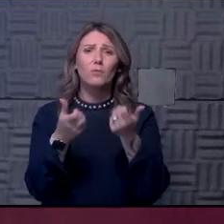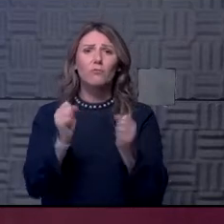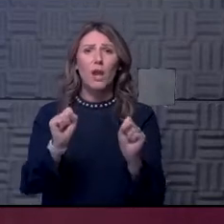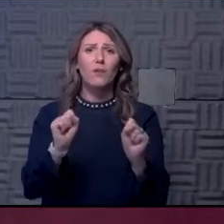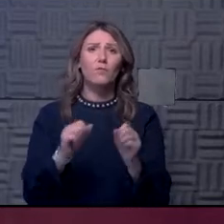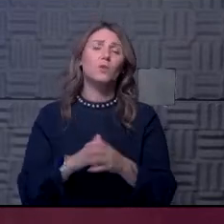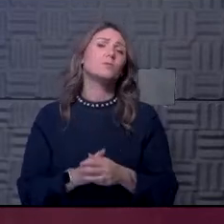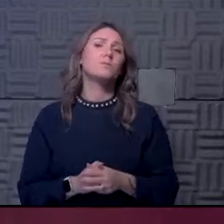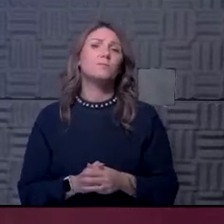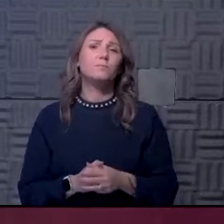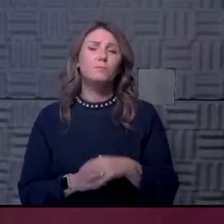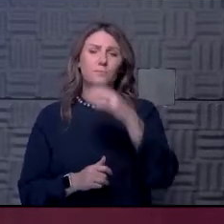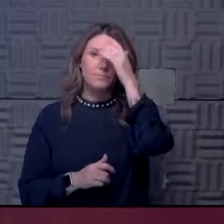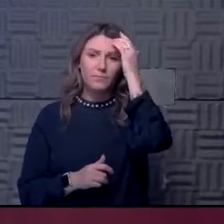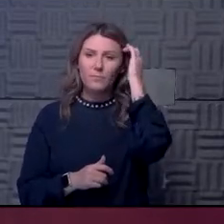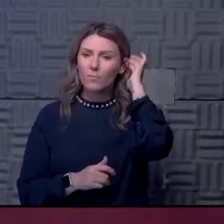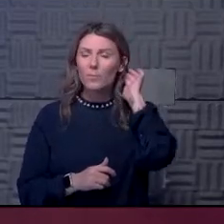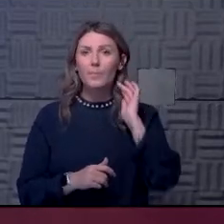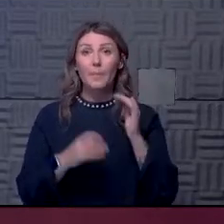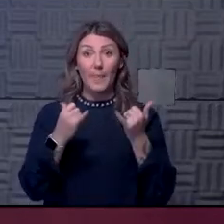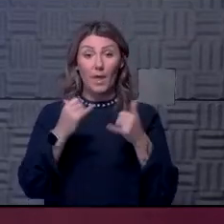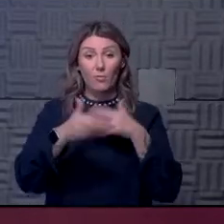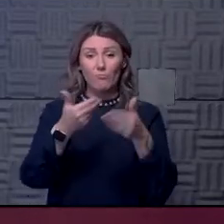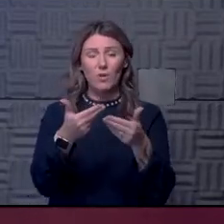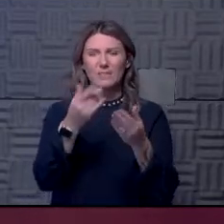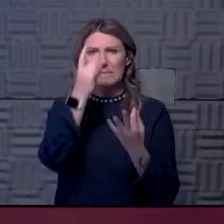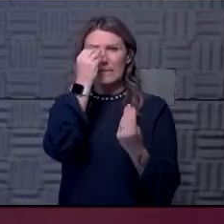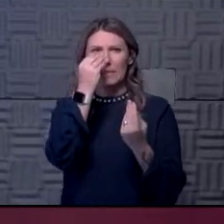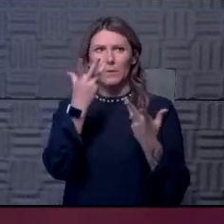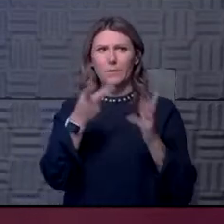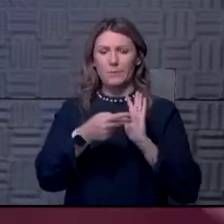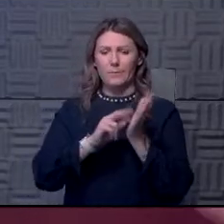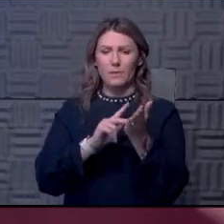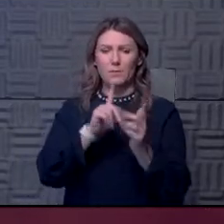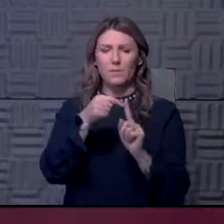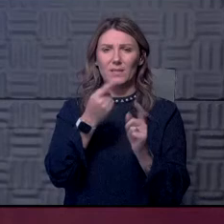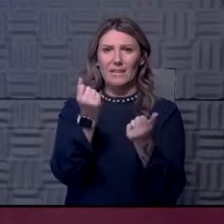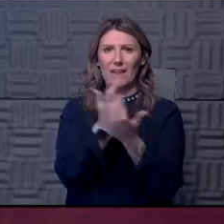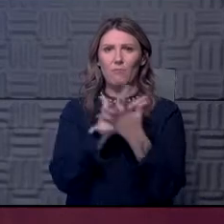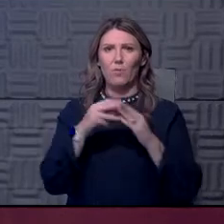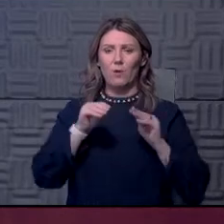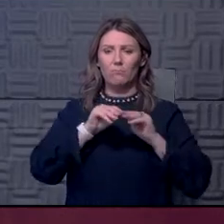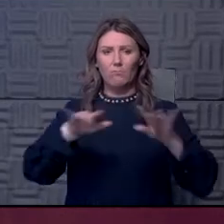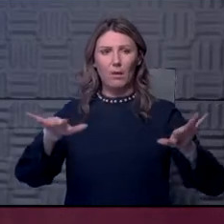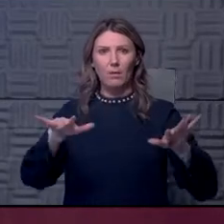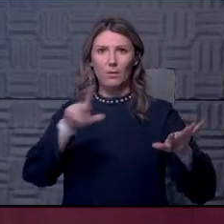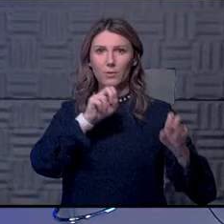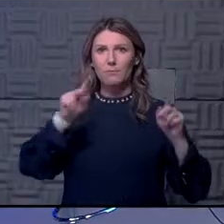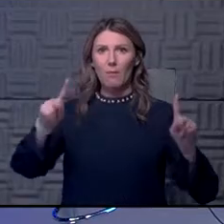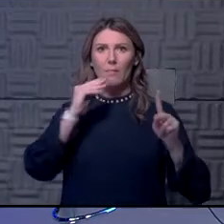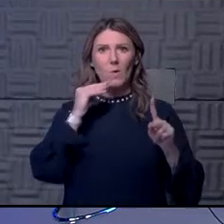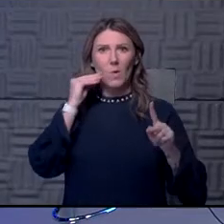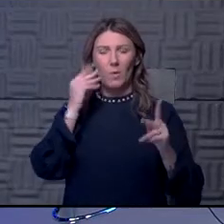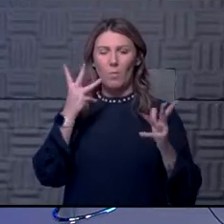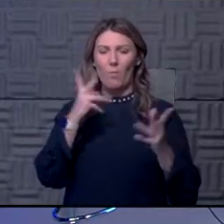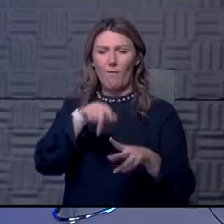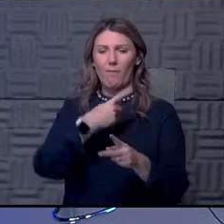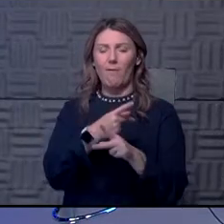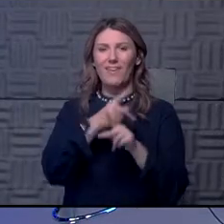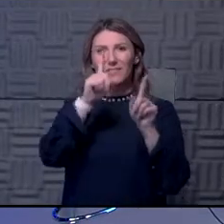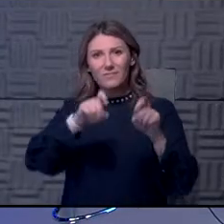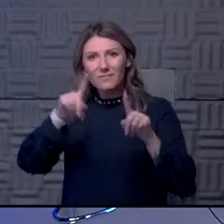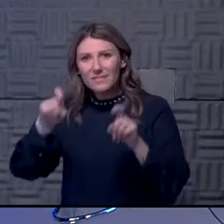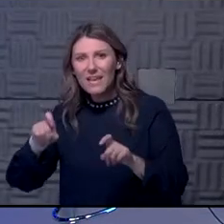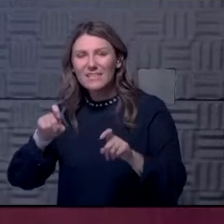doing. Uh, we're in the process now of thinking about what it means when everybody does disperse and, and what kind of testing we're going to do in